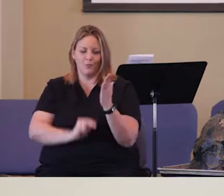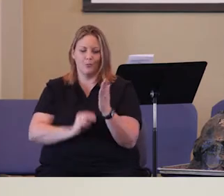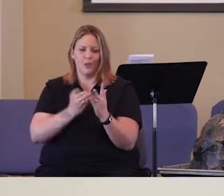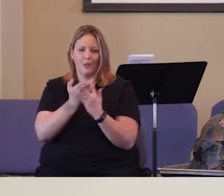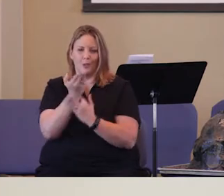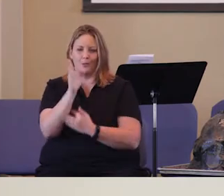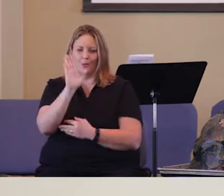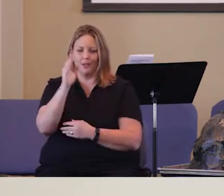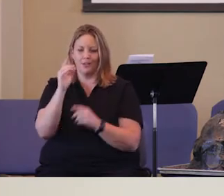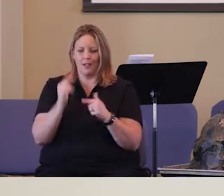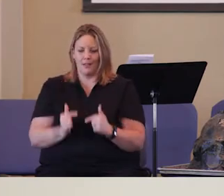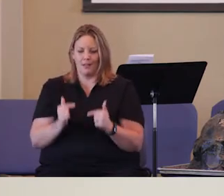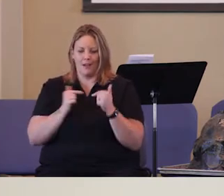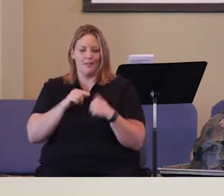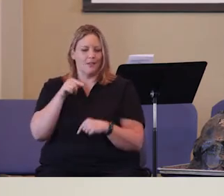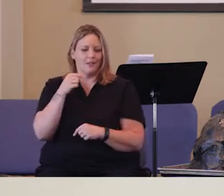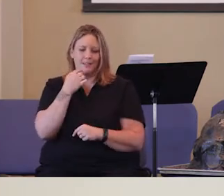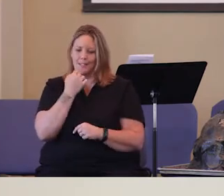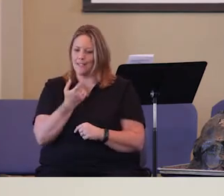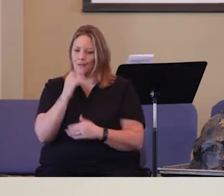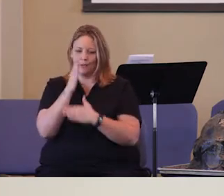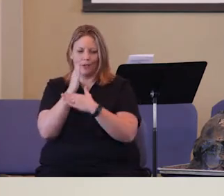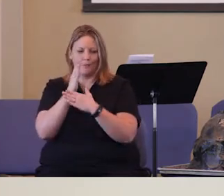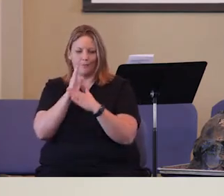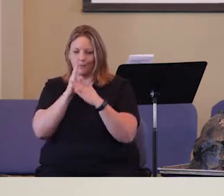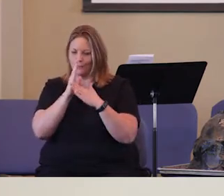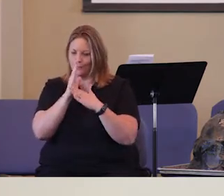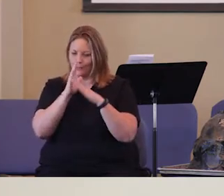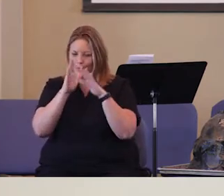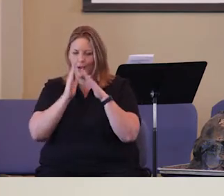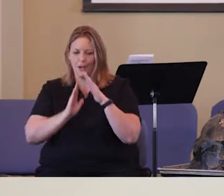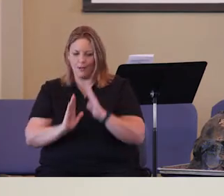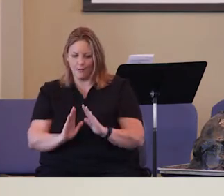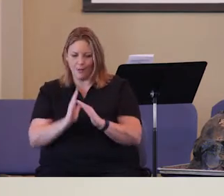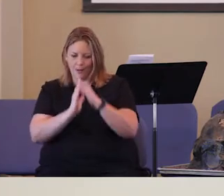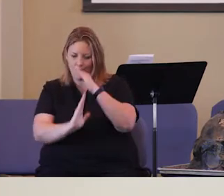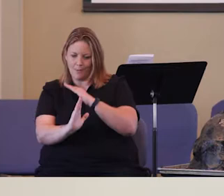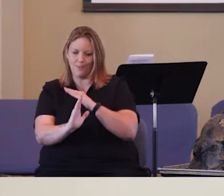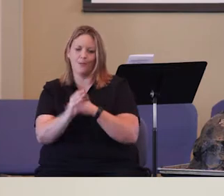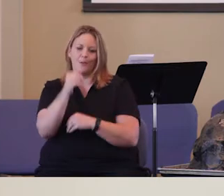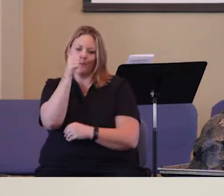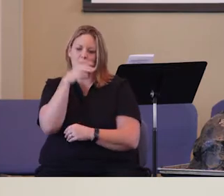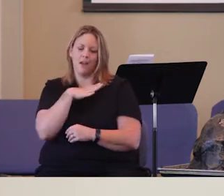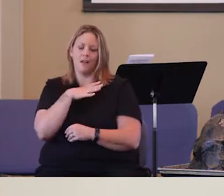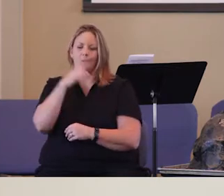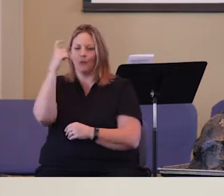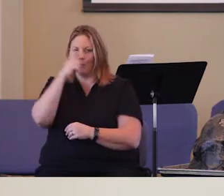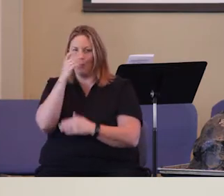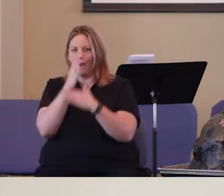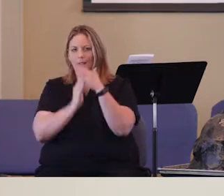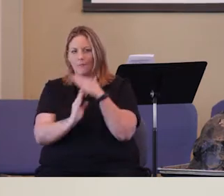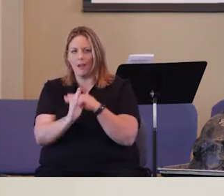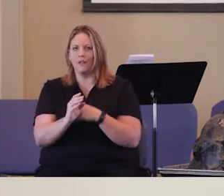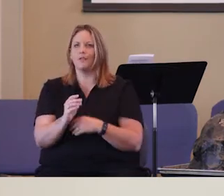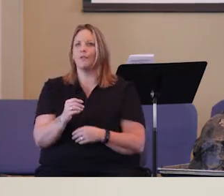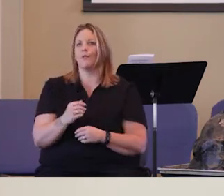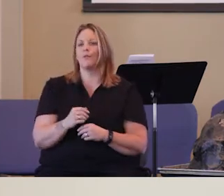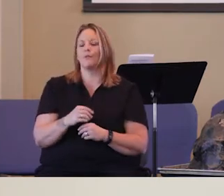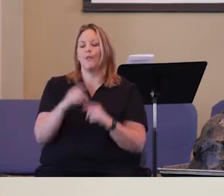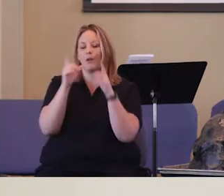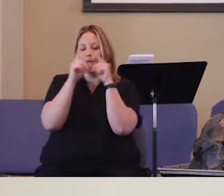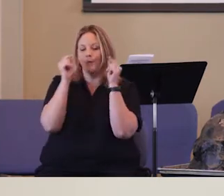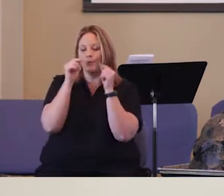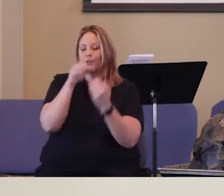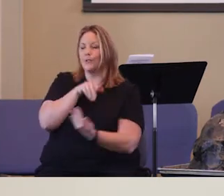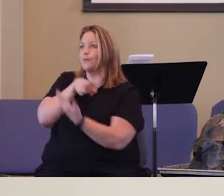in the Bible that say that he was a super humble man. He was a wise man. So, he went before God like he always